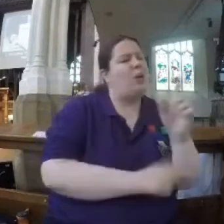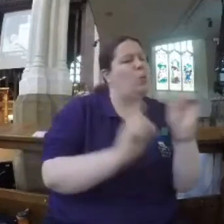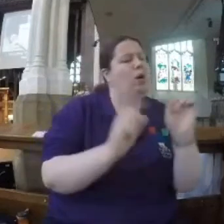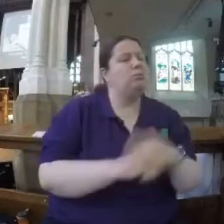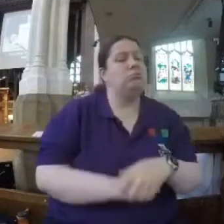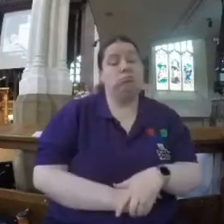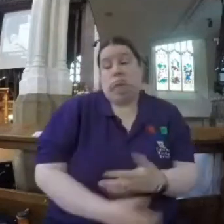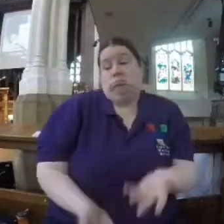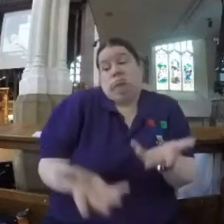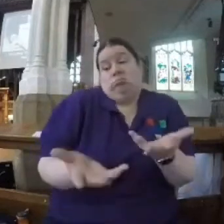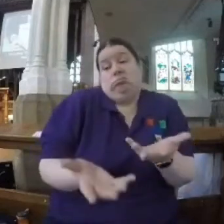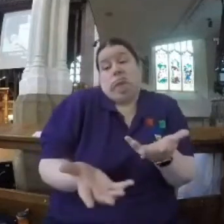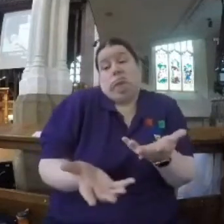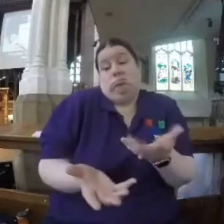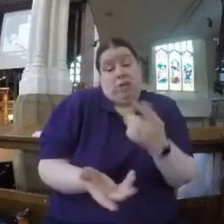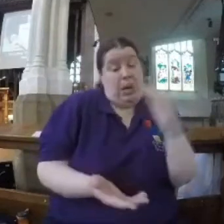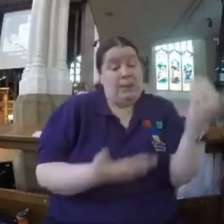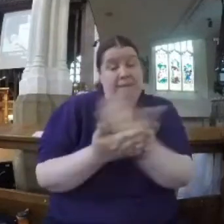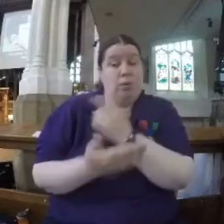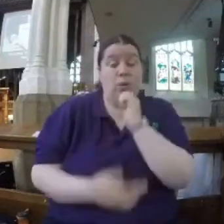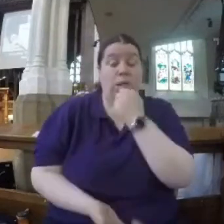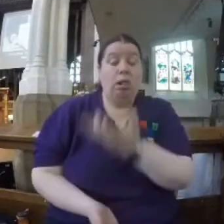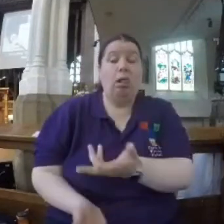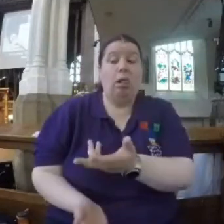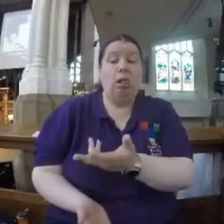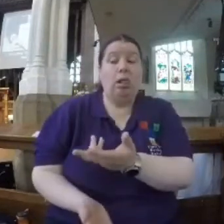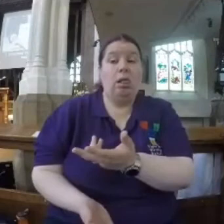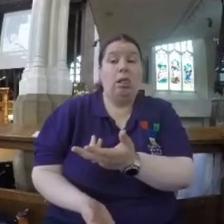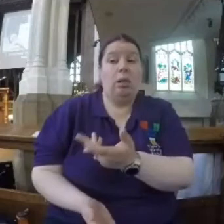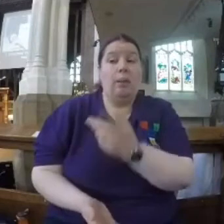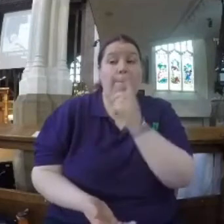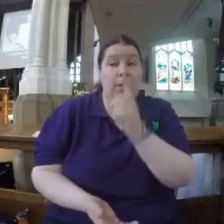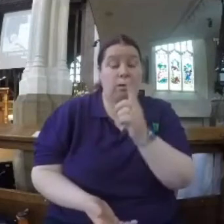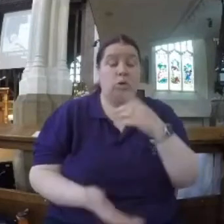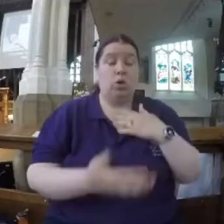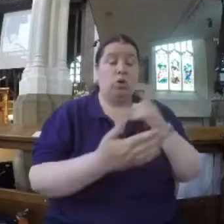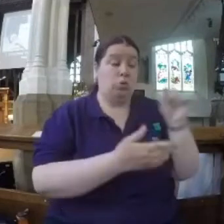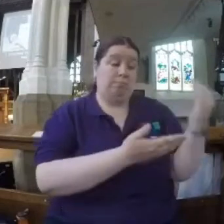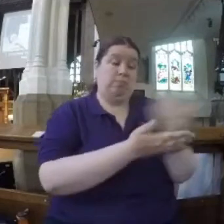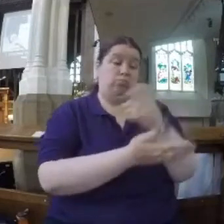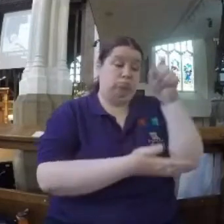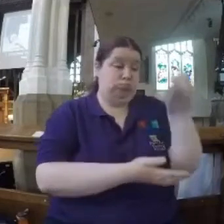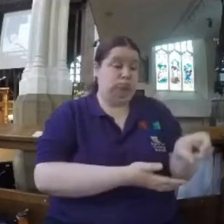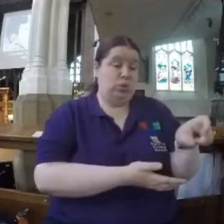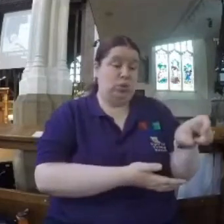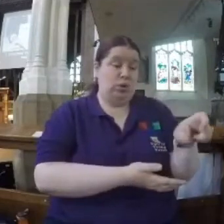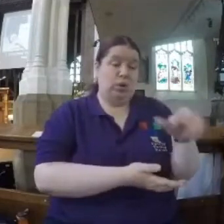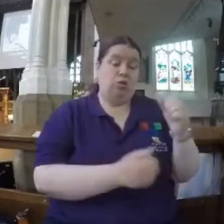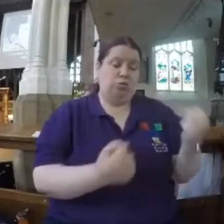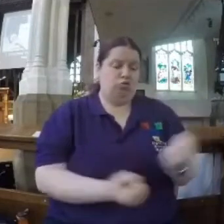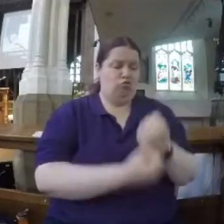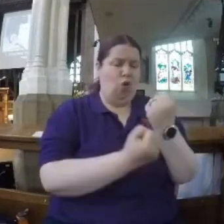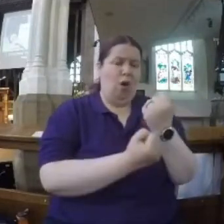He said, yeah, you'll get a Messiah. But you're going to get a meek Messiah. Not like you expect.